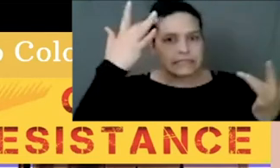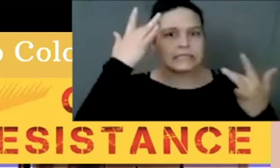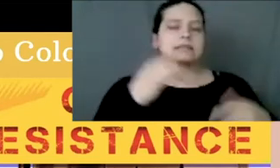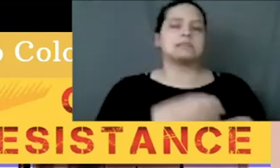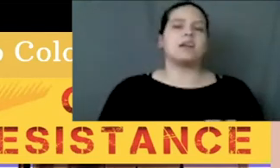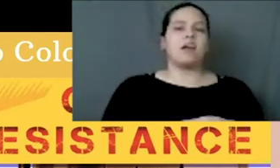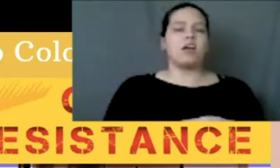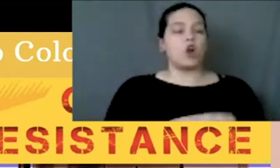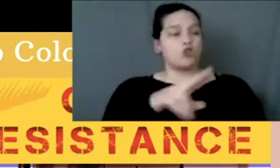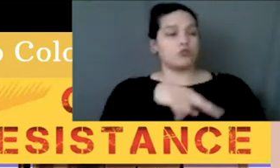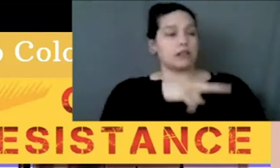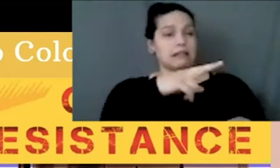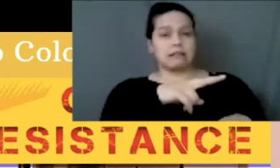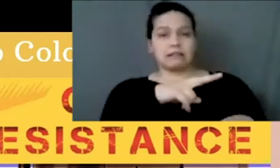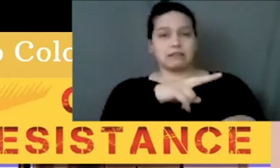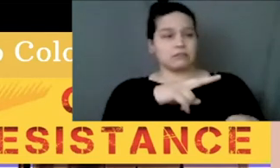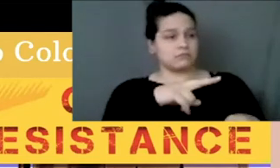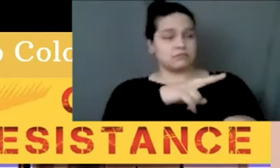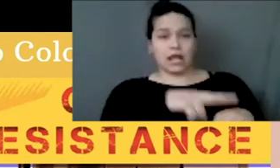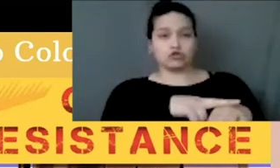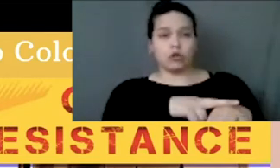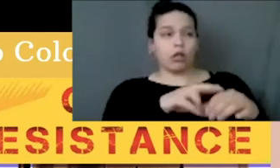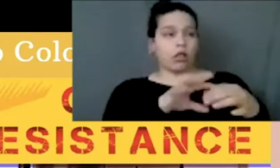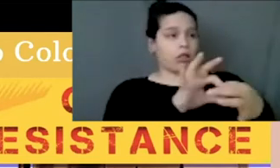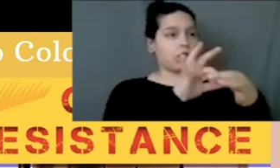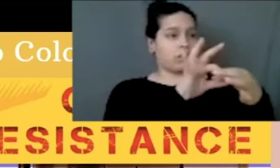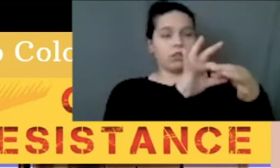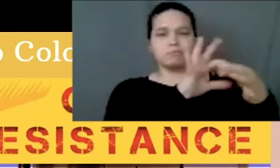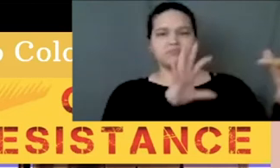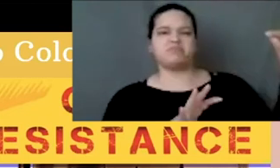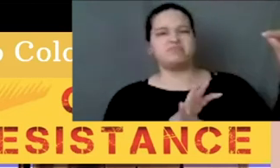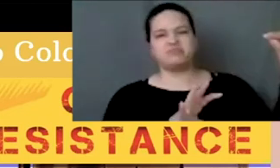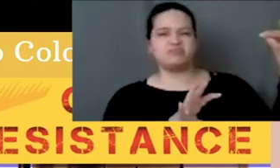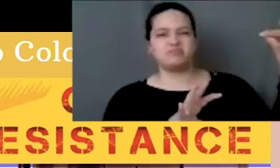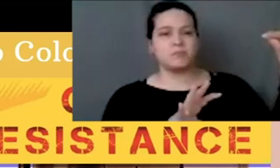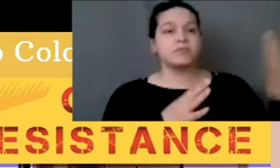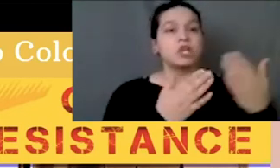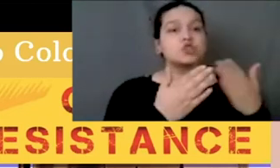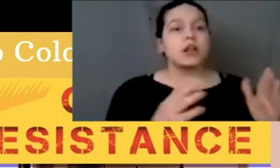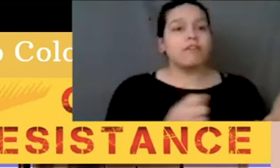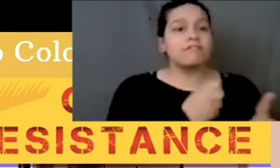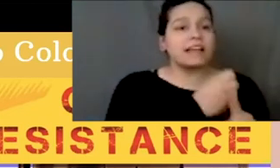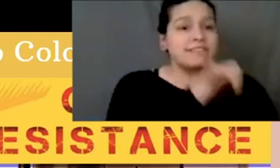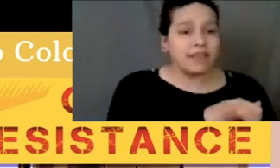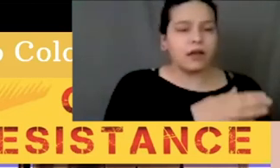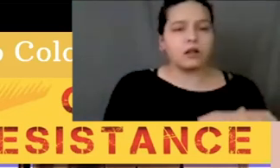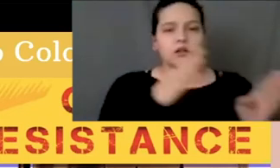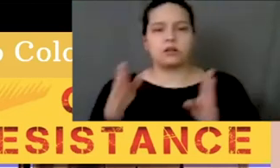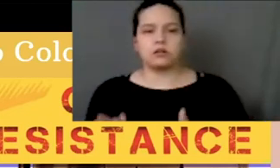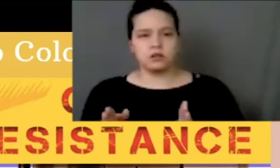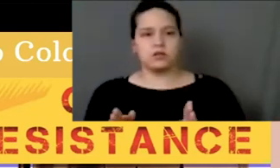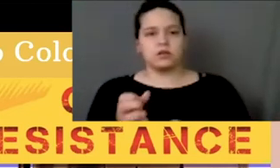with nature herself. Some of the general effects of this are loss of identity, culture, history,